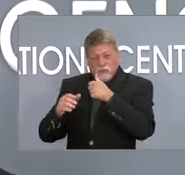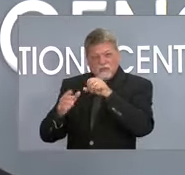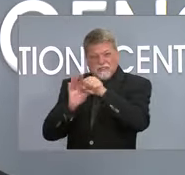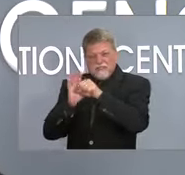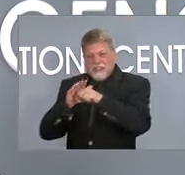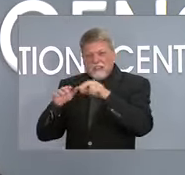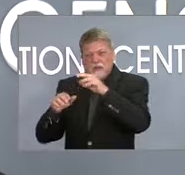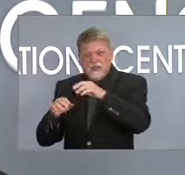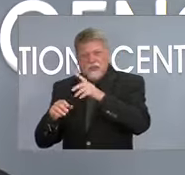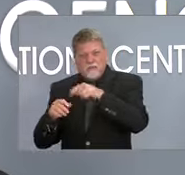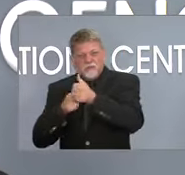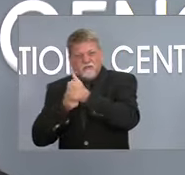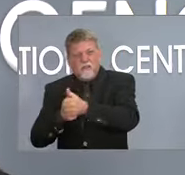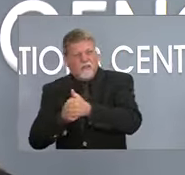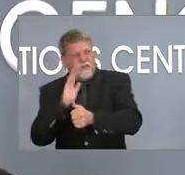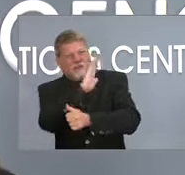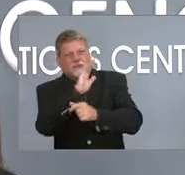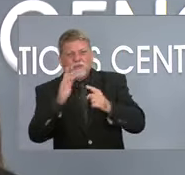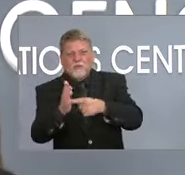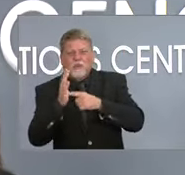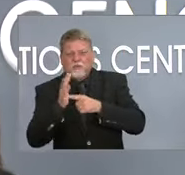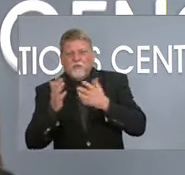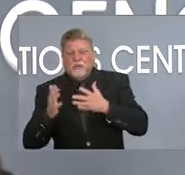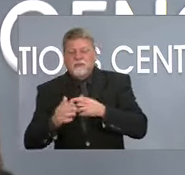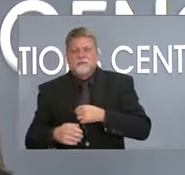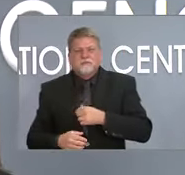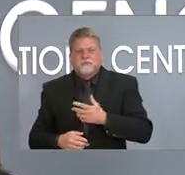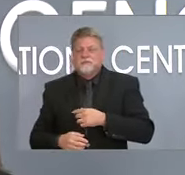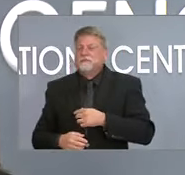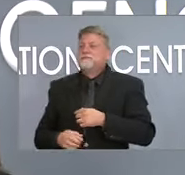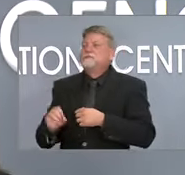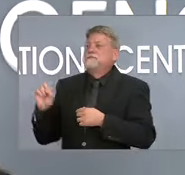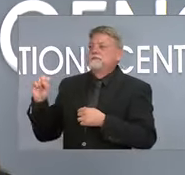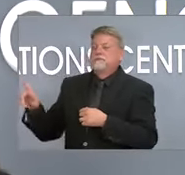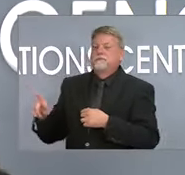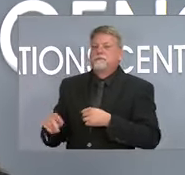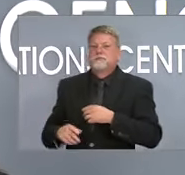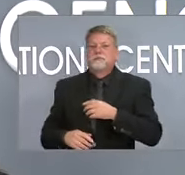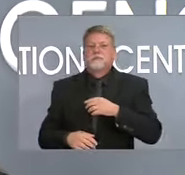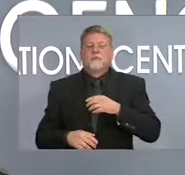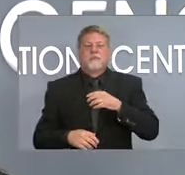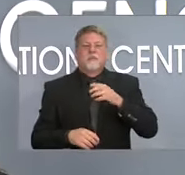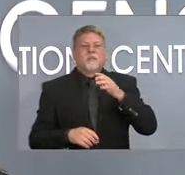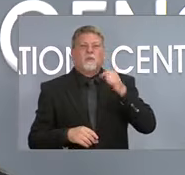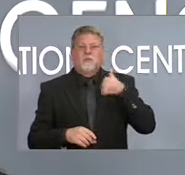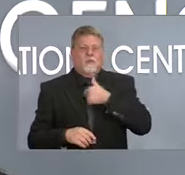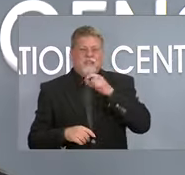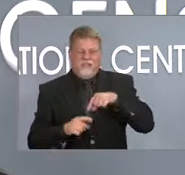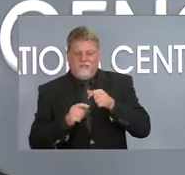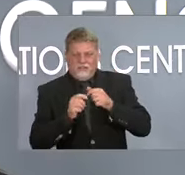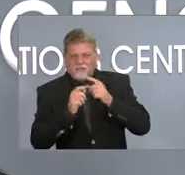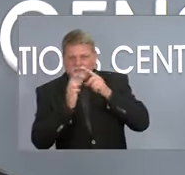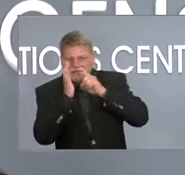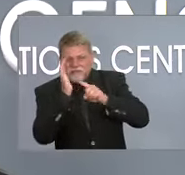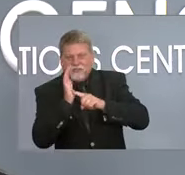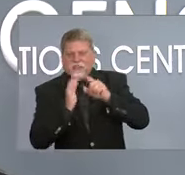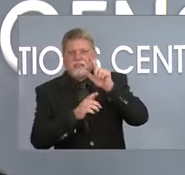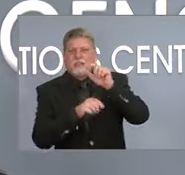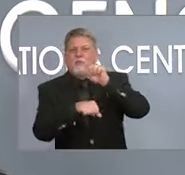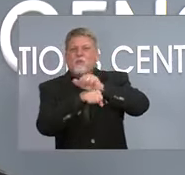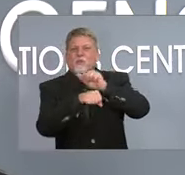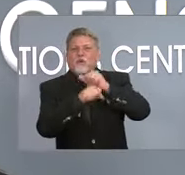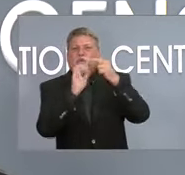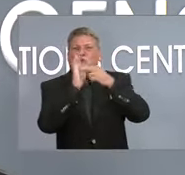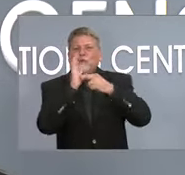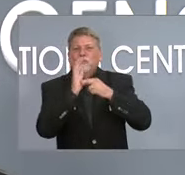that? So I, I, so some of this is we need to understand what the labor rule will be that will come out from the feds. hear it will be the